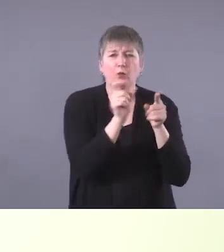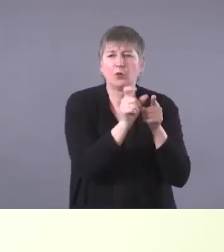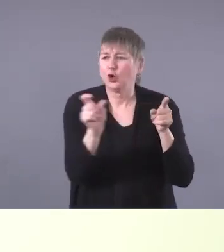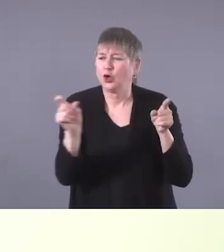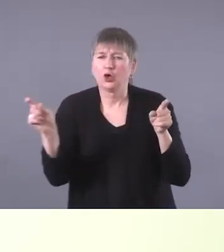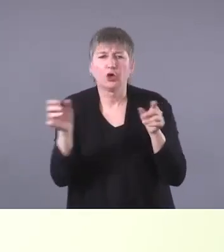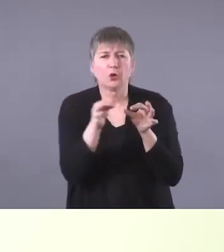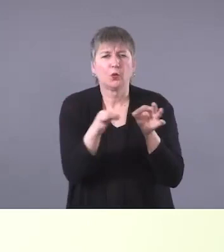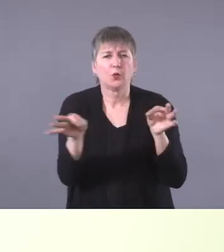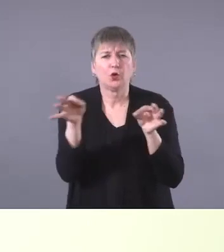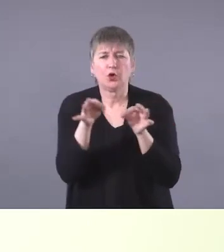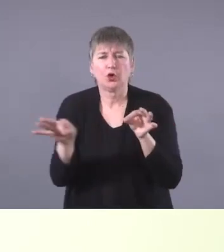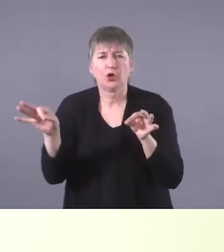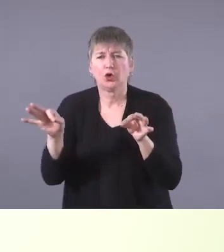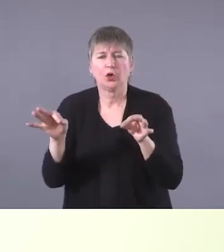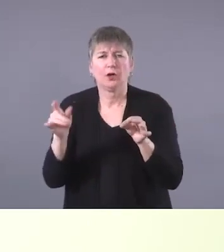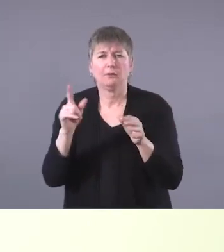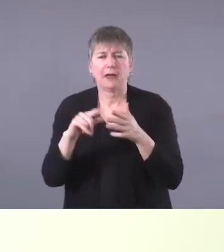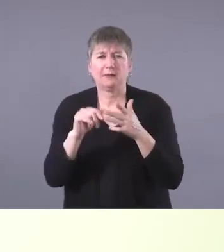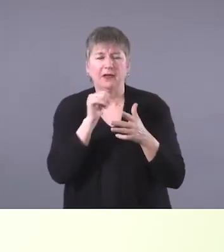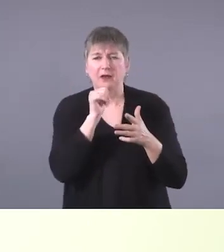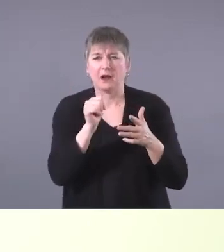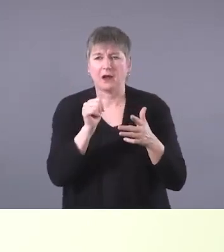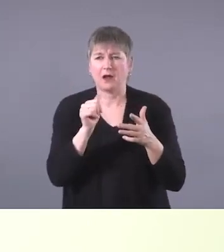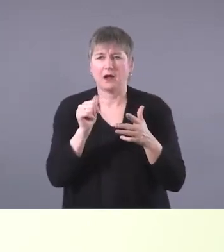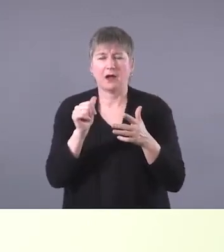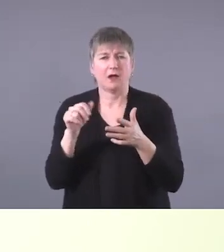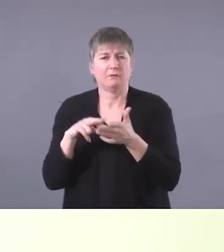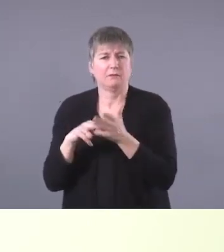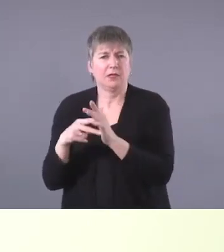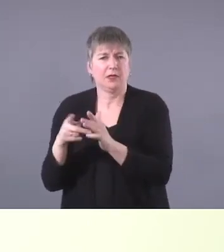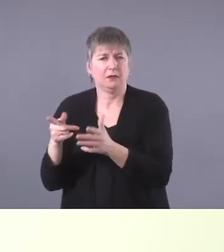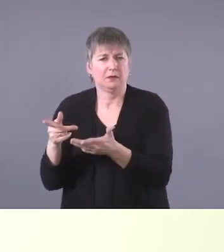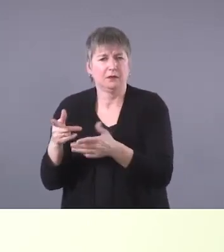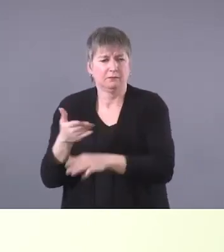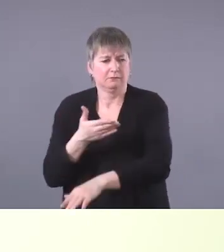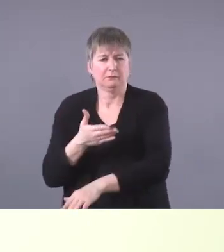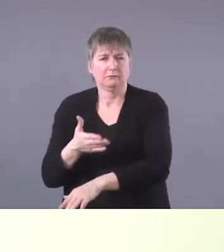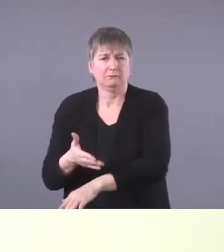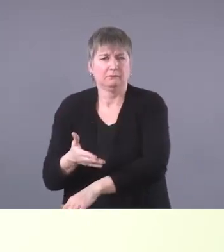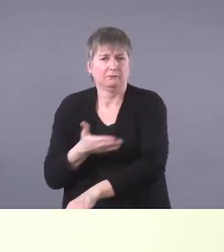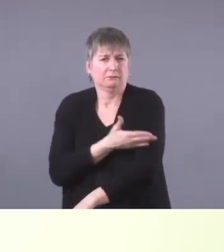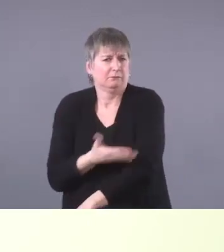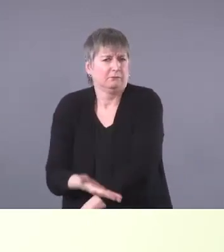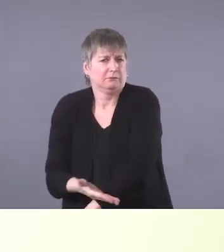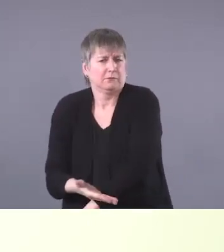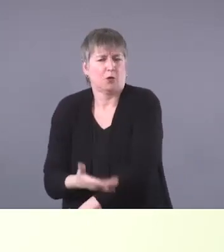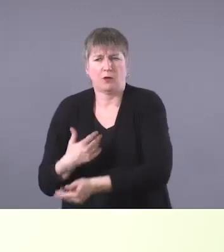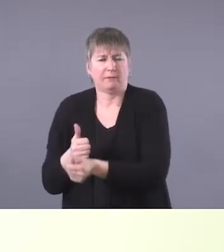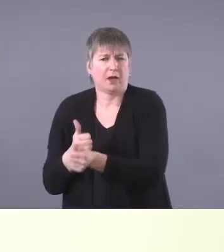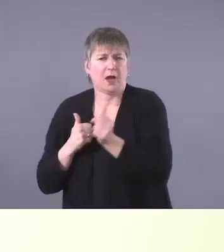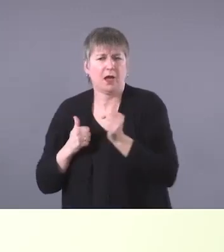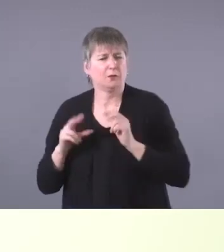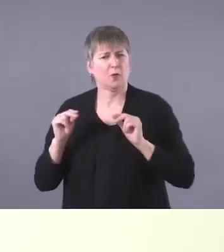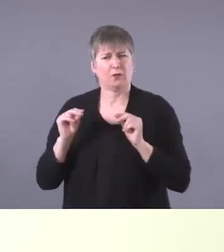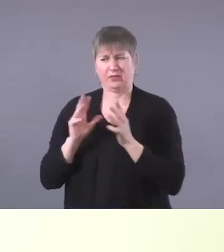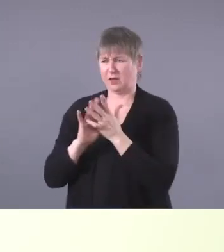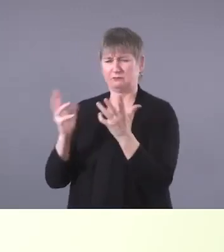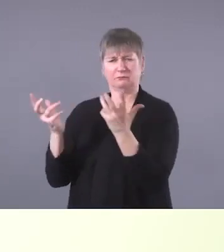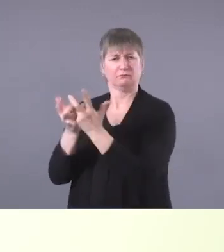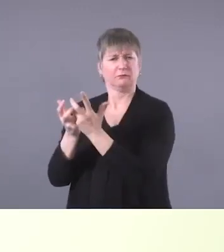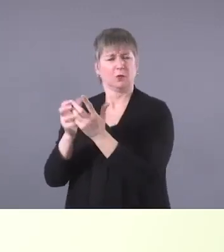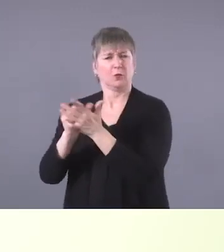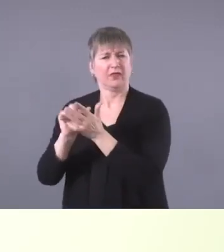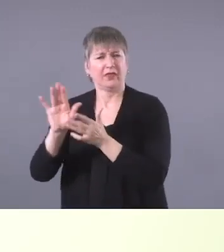reflective of any kind of delay, but more, um, they're, they're, uh, consistent with their first language and passed